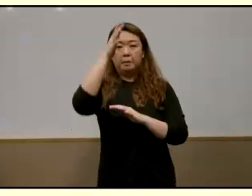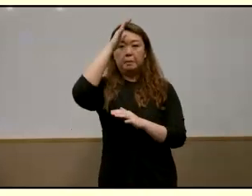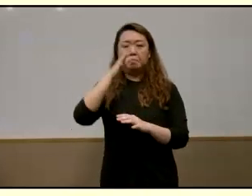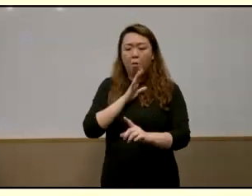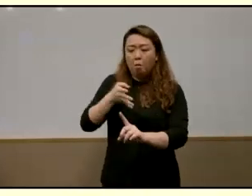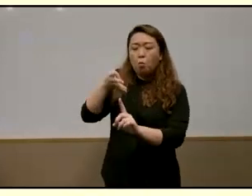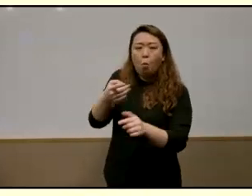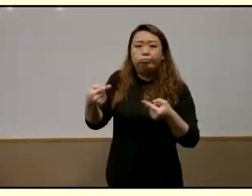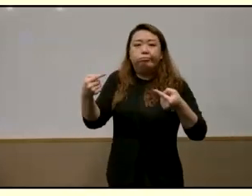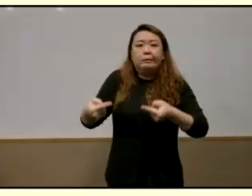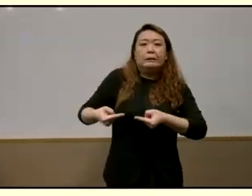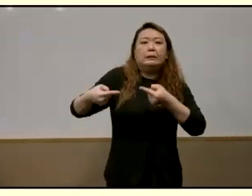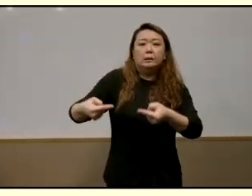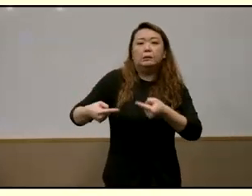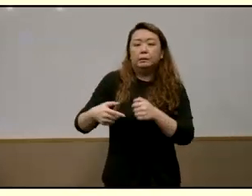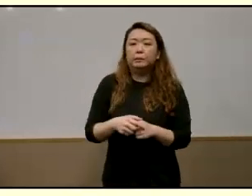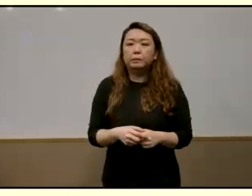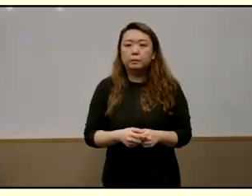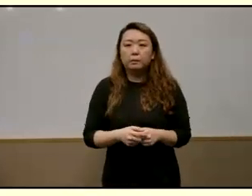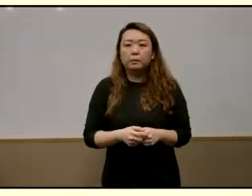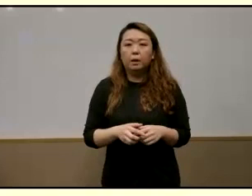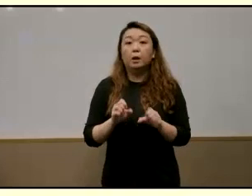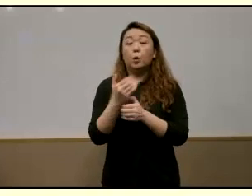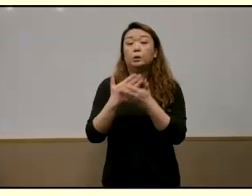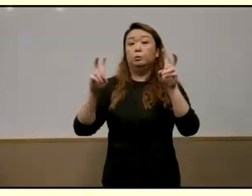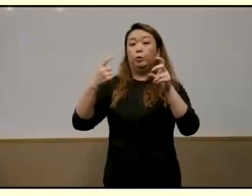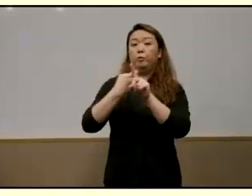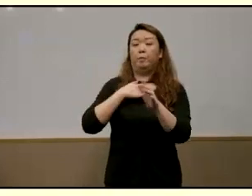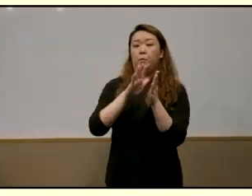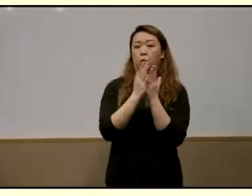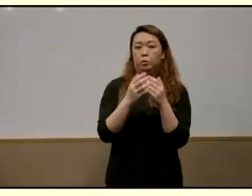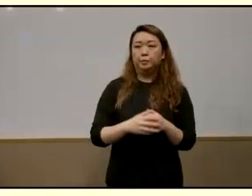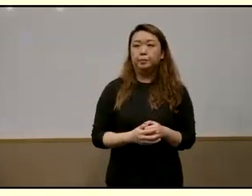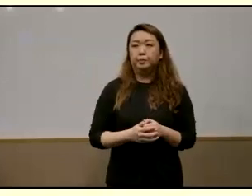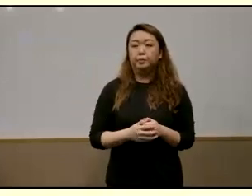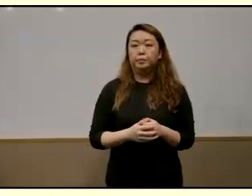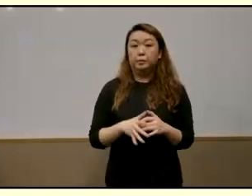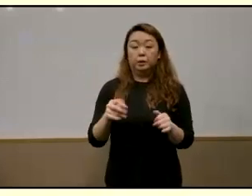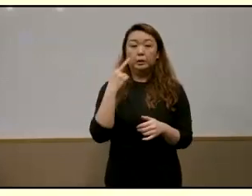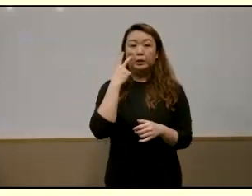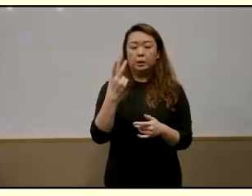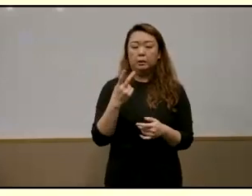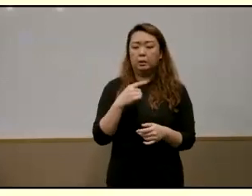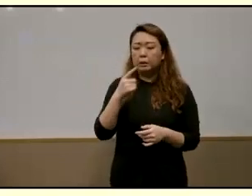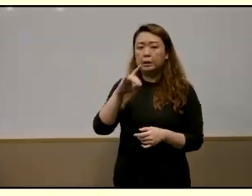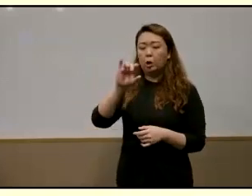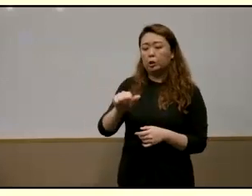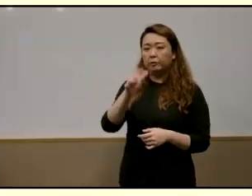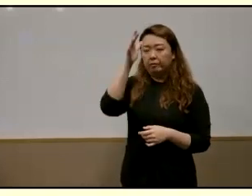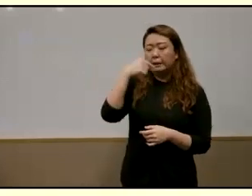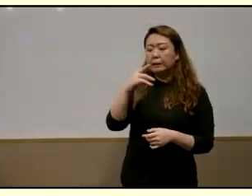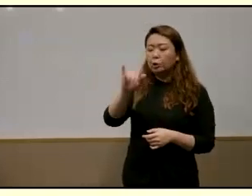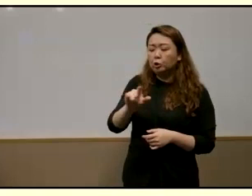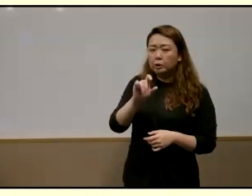so some quotes from my book here yeah hey i tell sanjay go to jc jc is very good